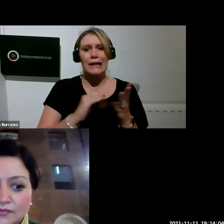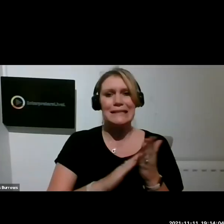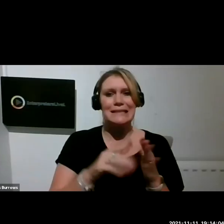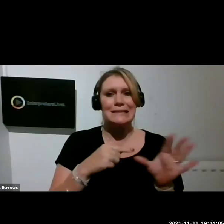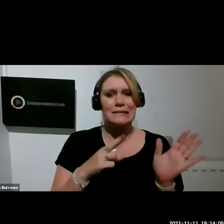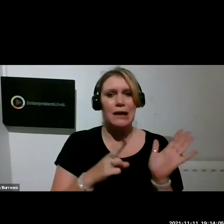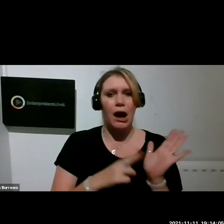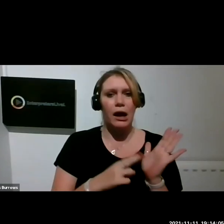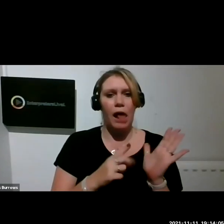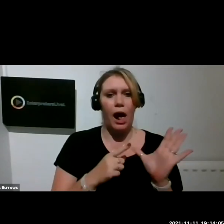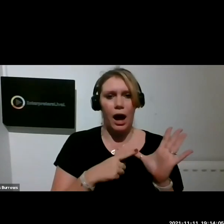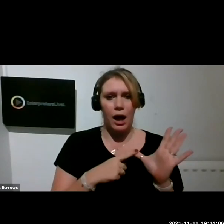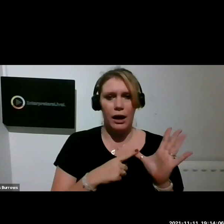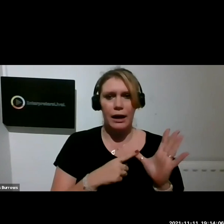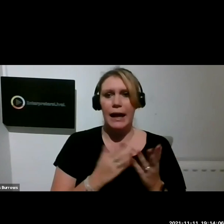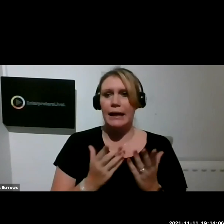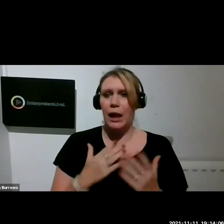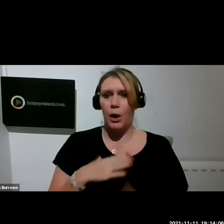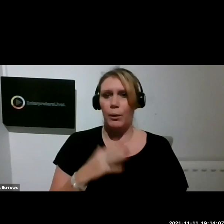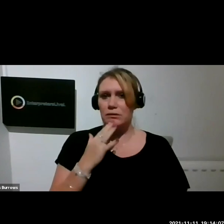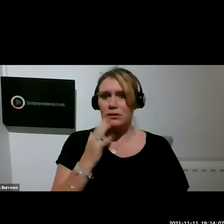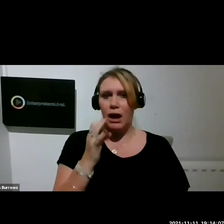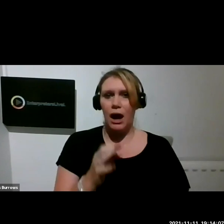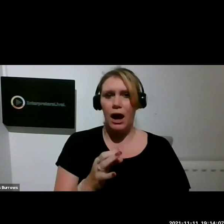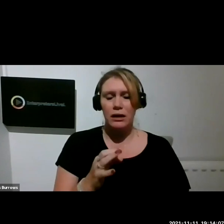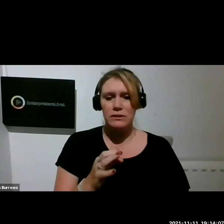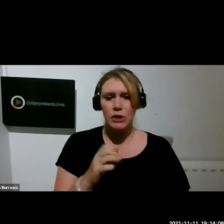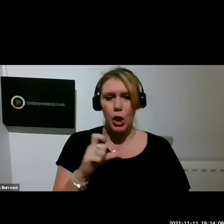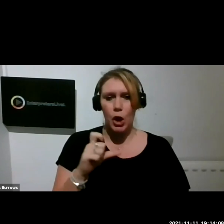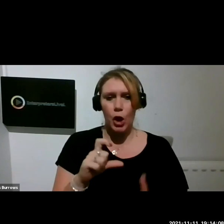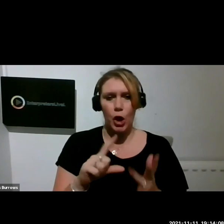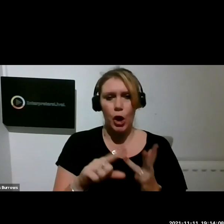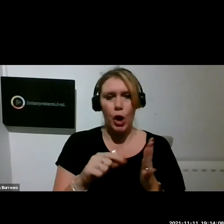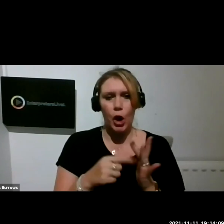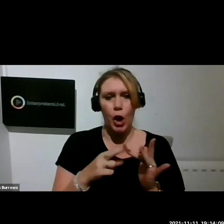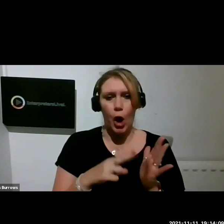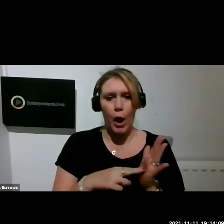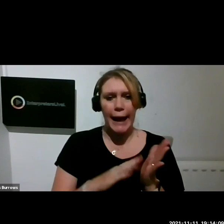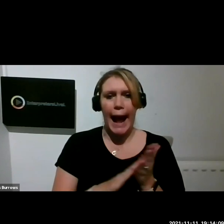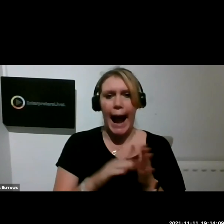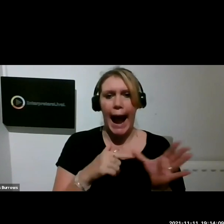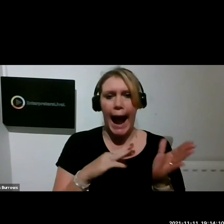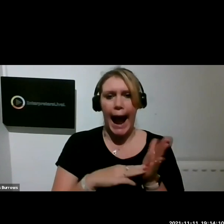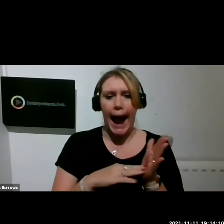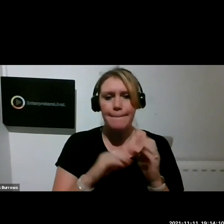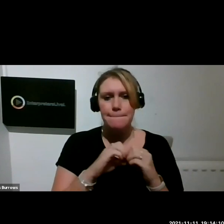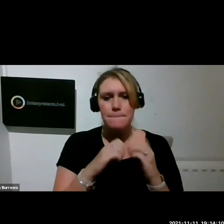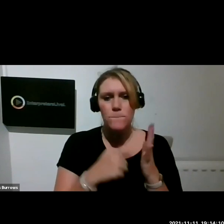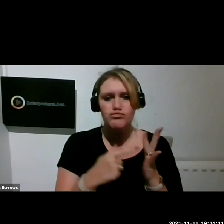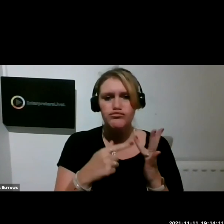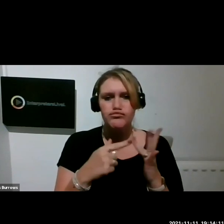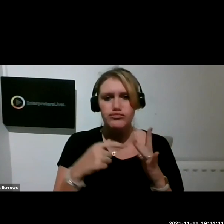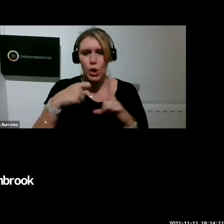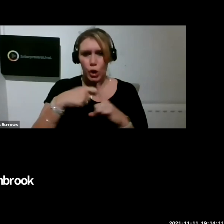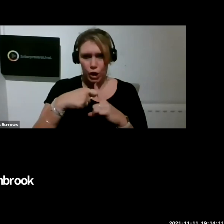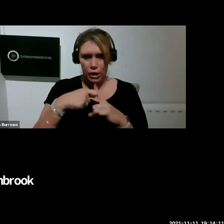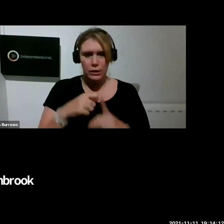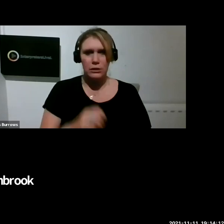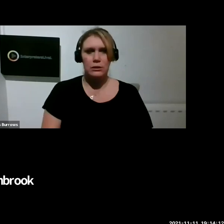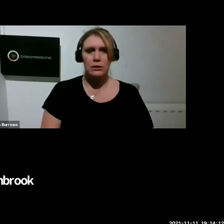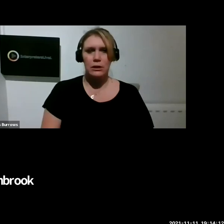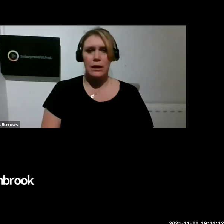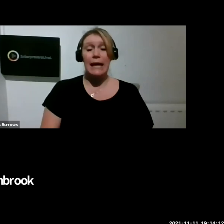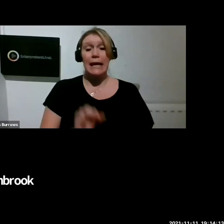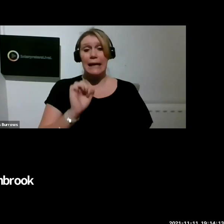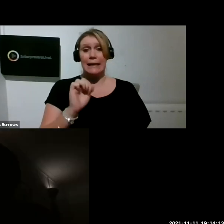Hanbrook to put his camera and microphone on. Colin is the editor of Disability Arts Online.